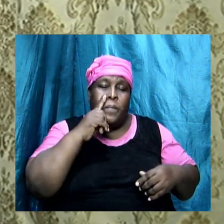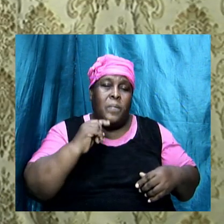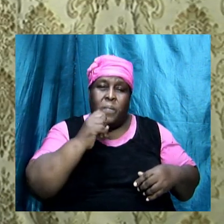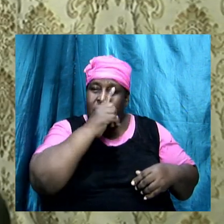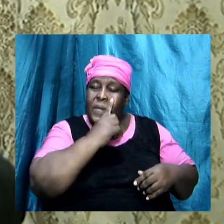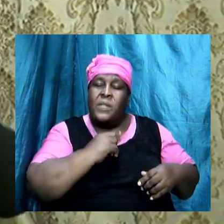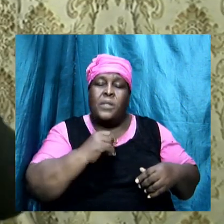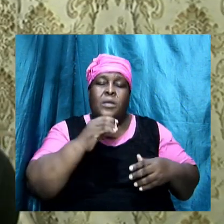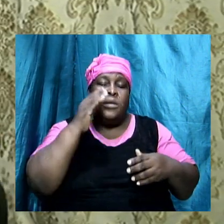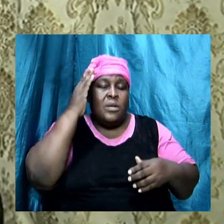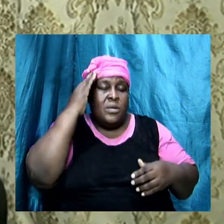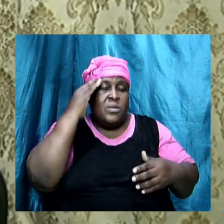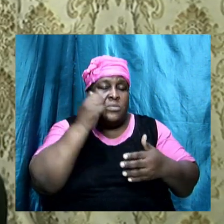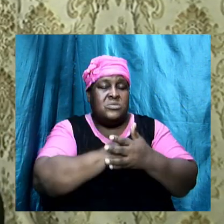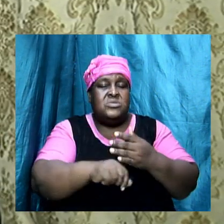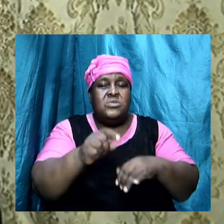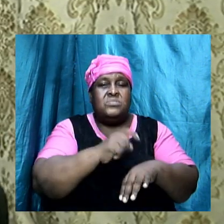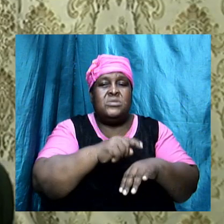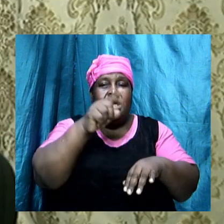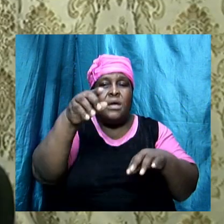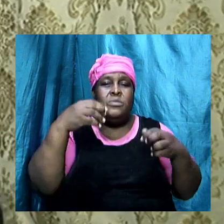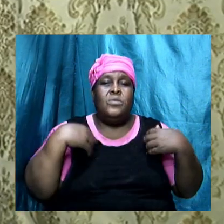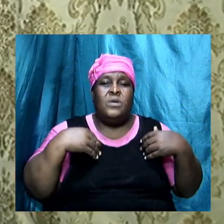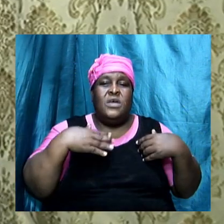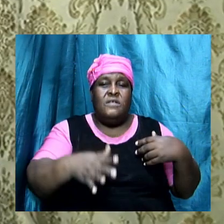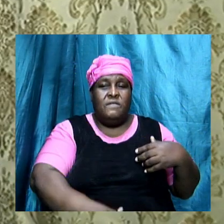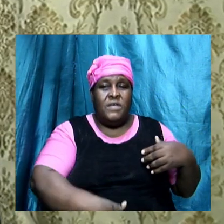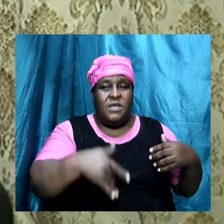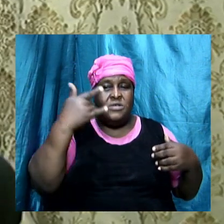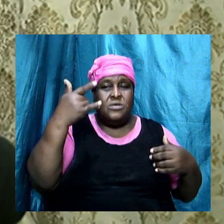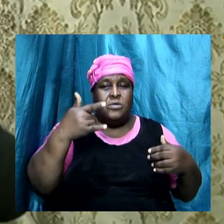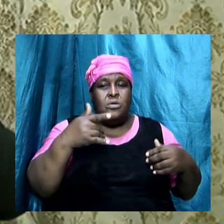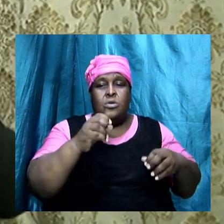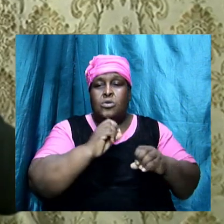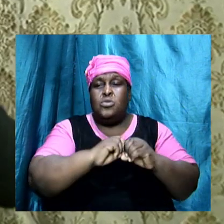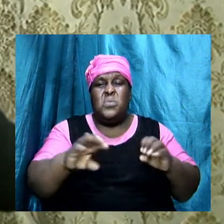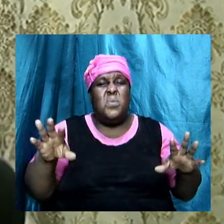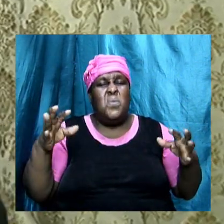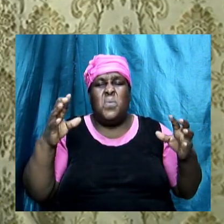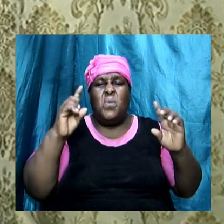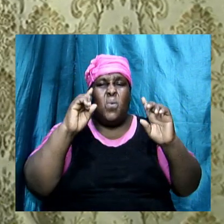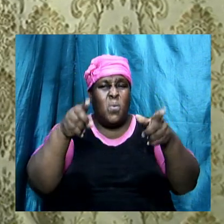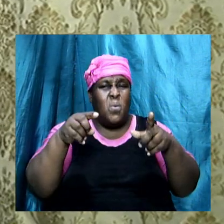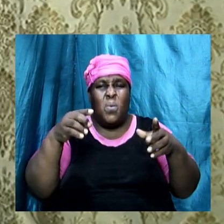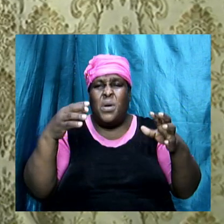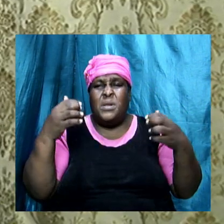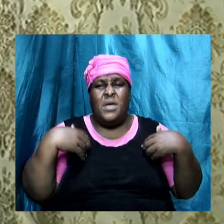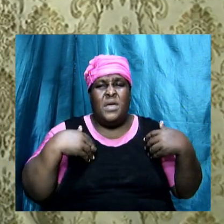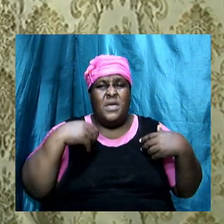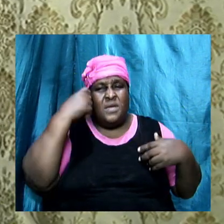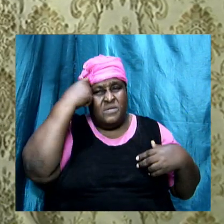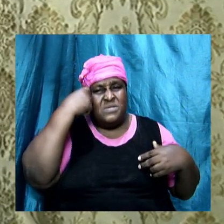Amen. But don't go and lay down with any uncircumcised. I'll preserve yourself.